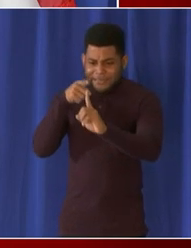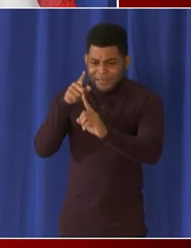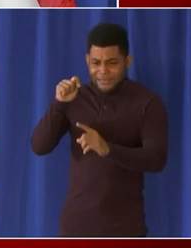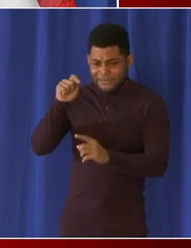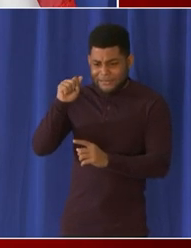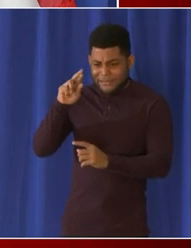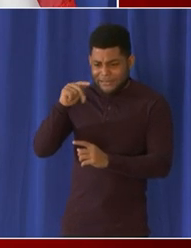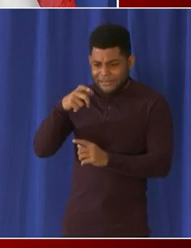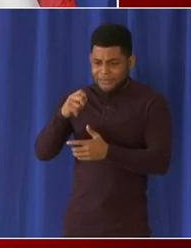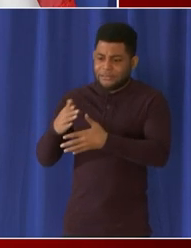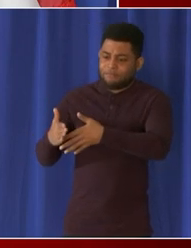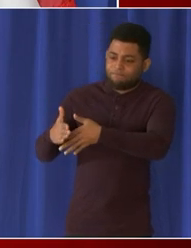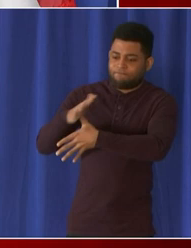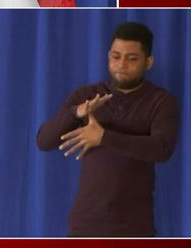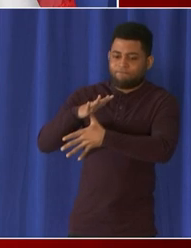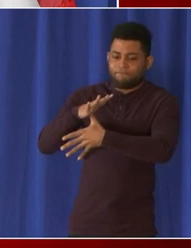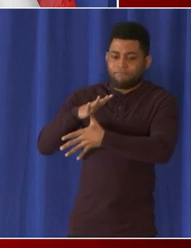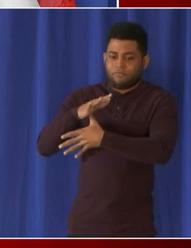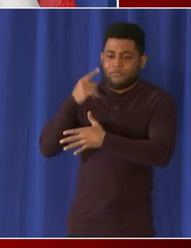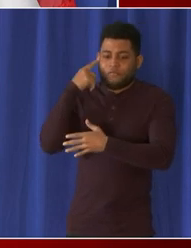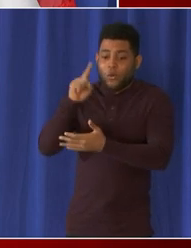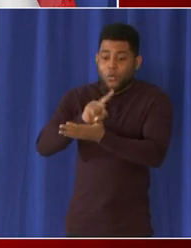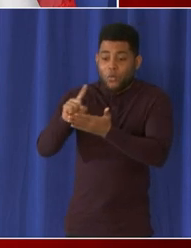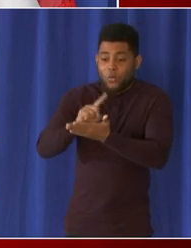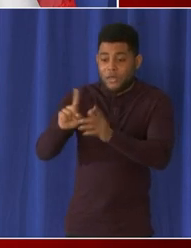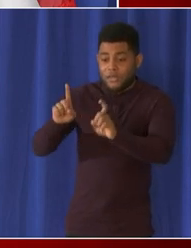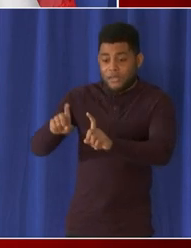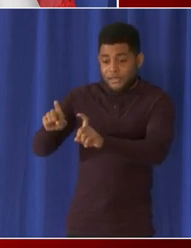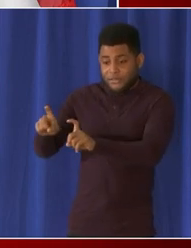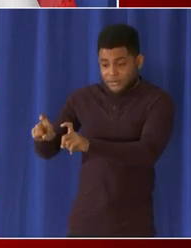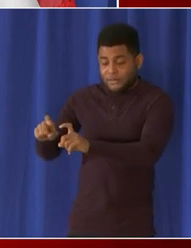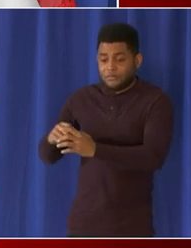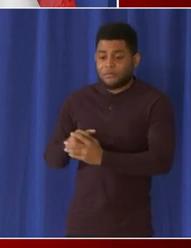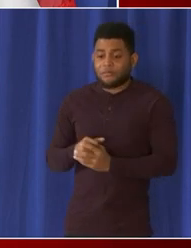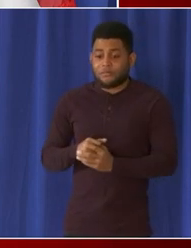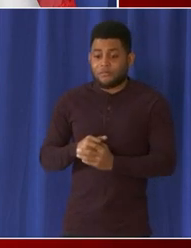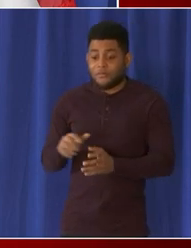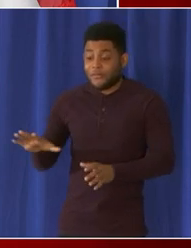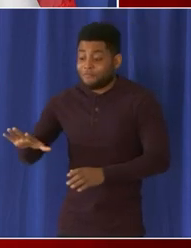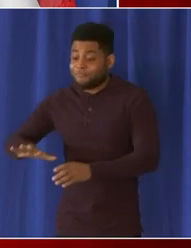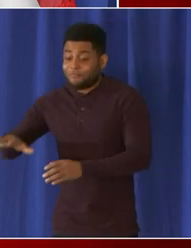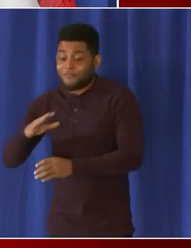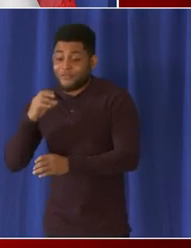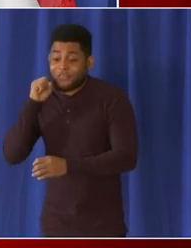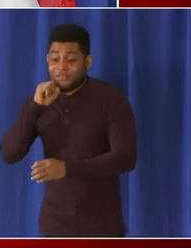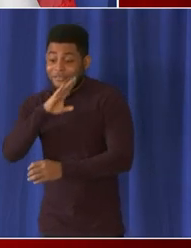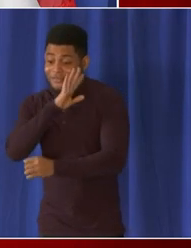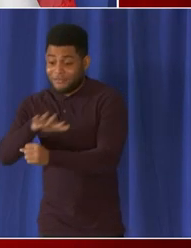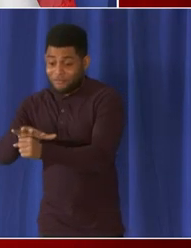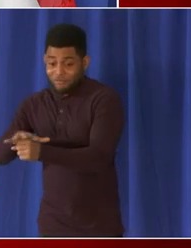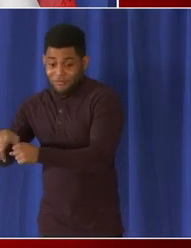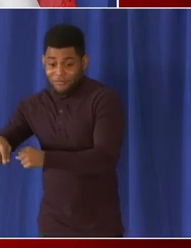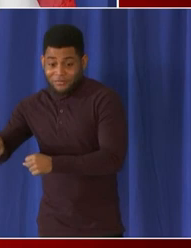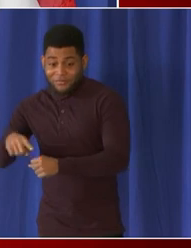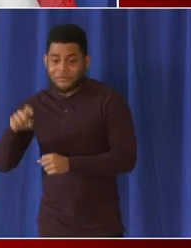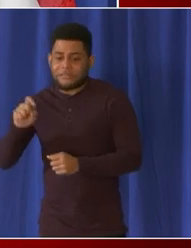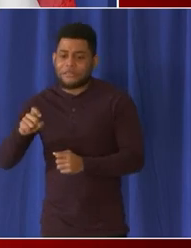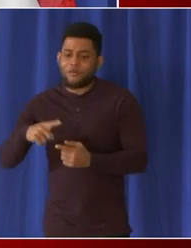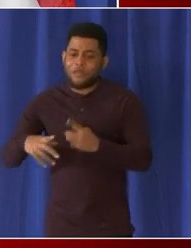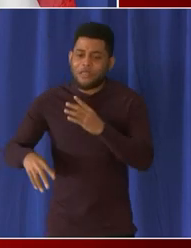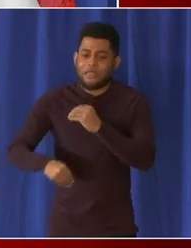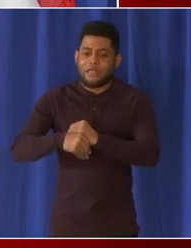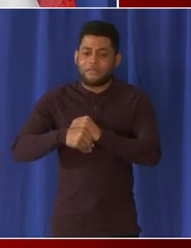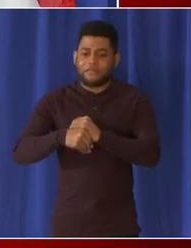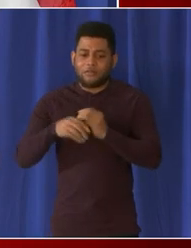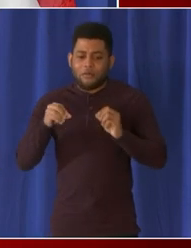with with weekly tests for seniors this is an additional way for our seniors to get access